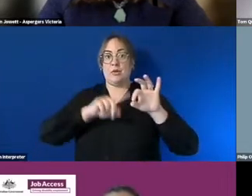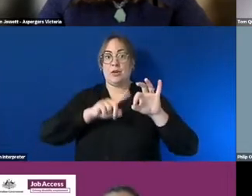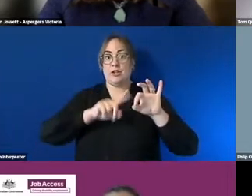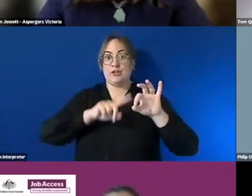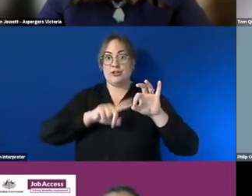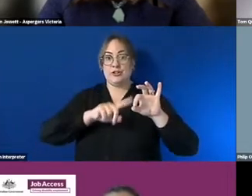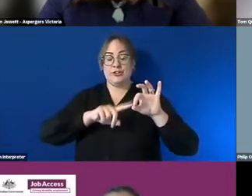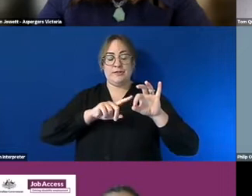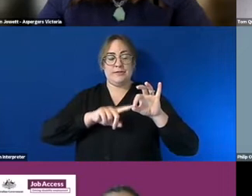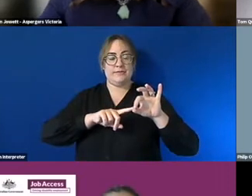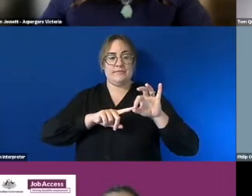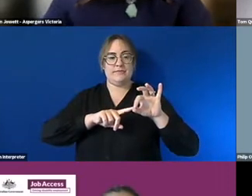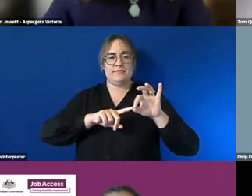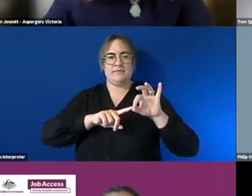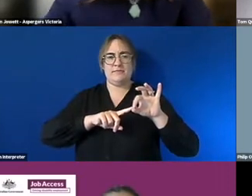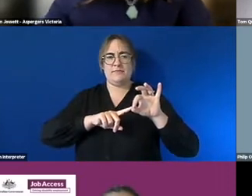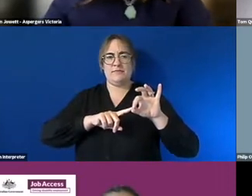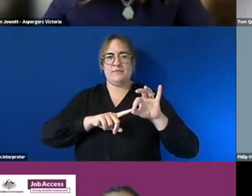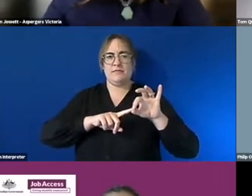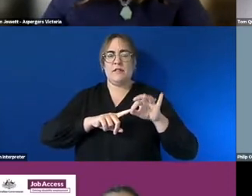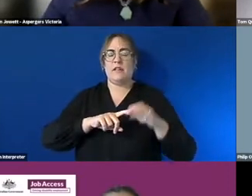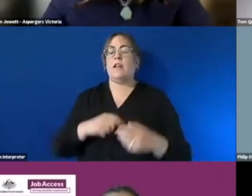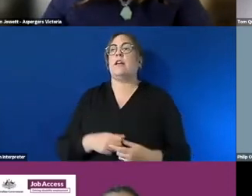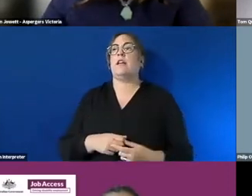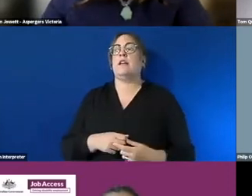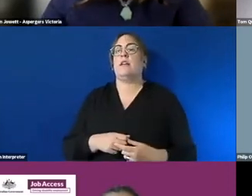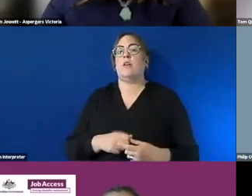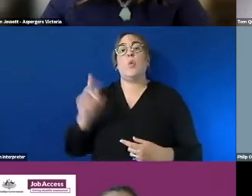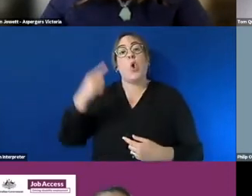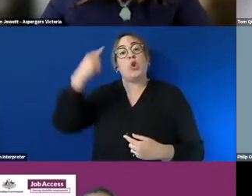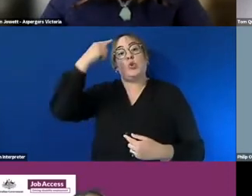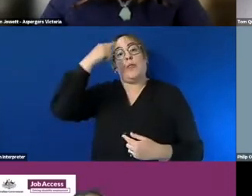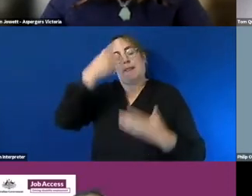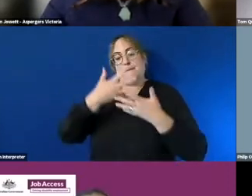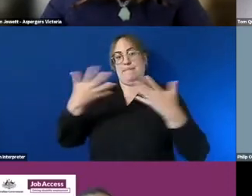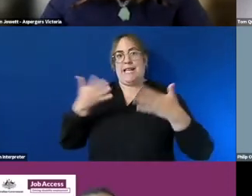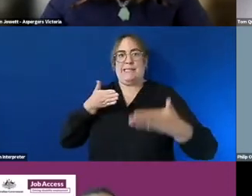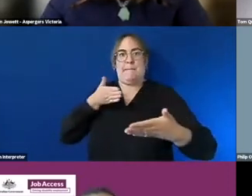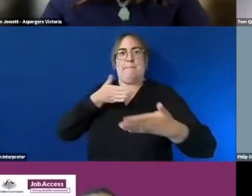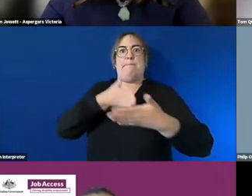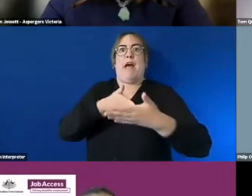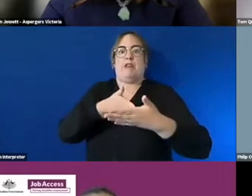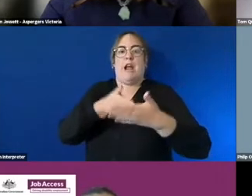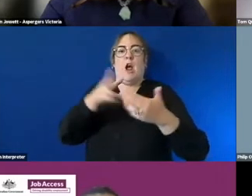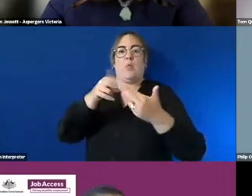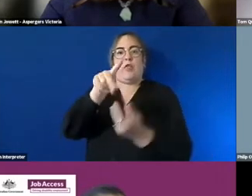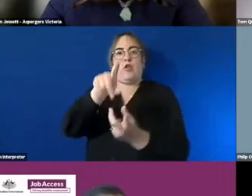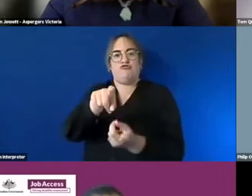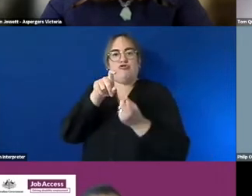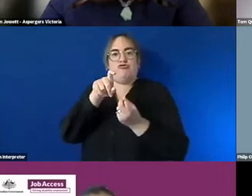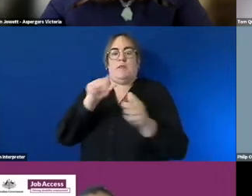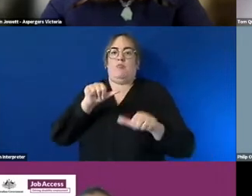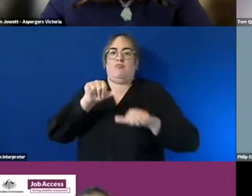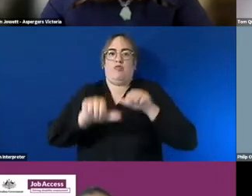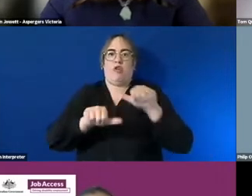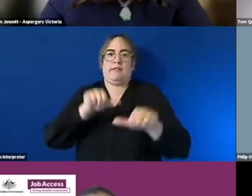again i think from the maybe the same person what do you think is the biggest barrier within the traditional recruitment process um and how can this be